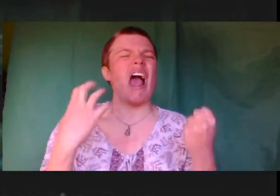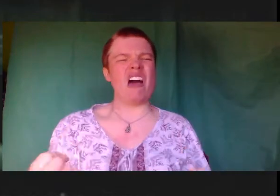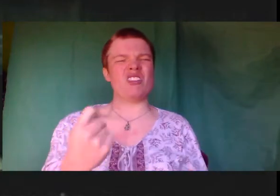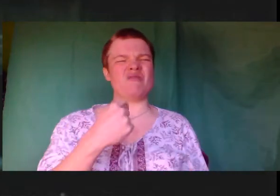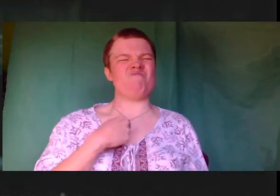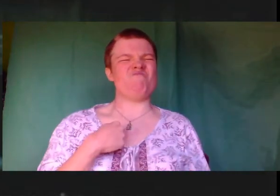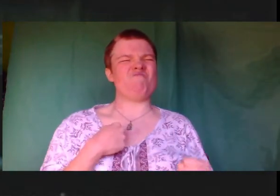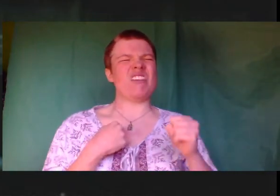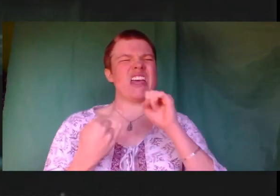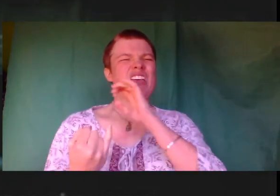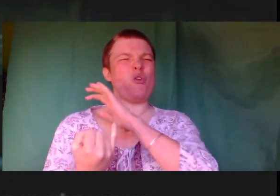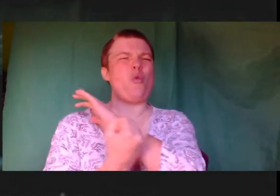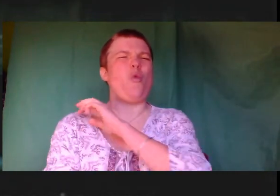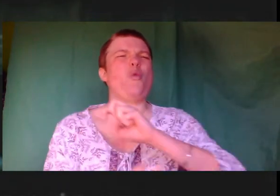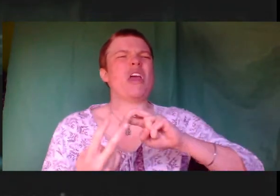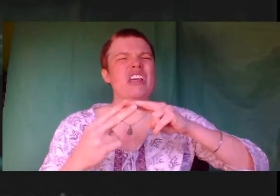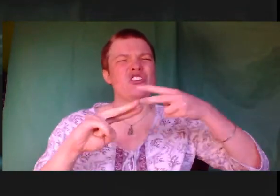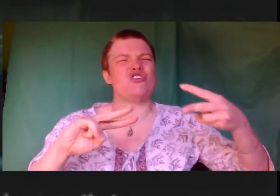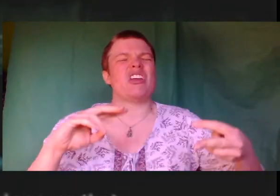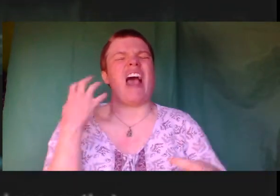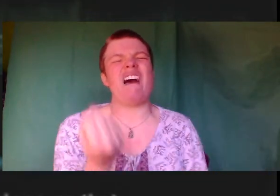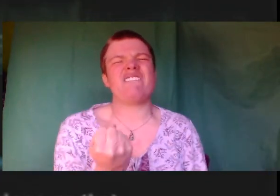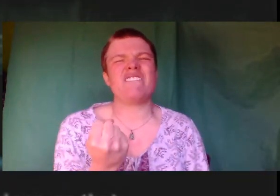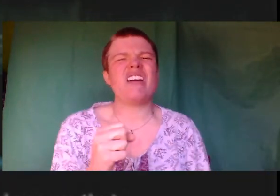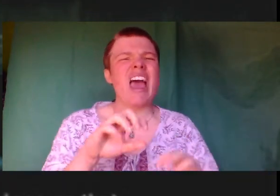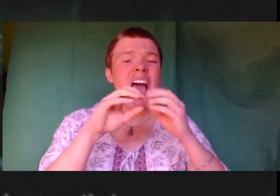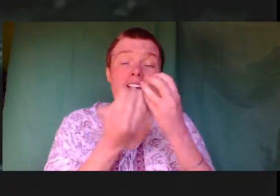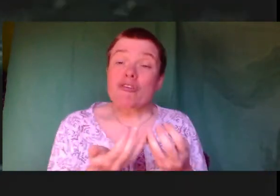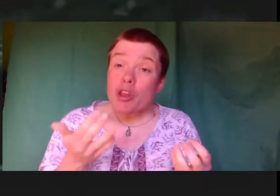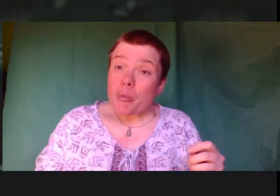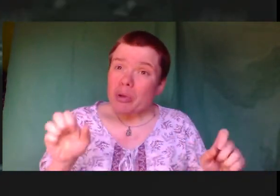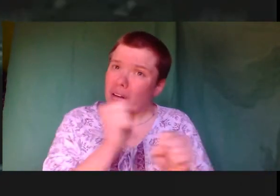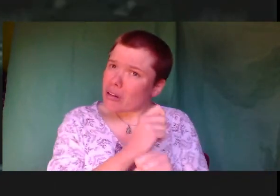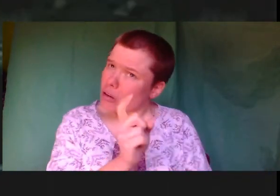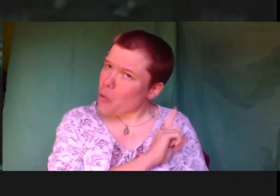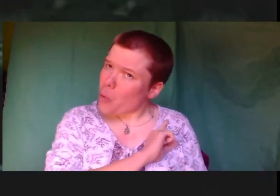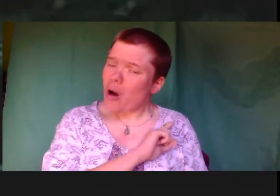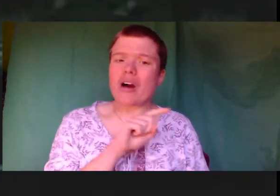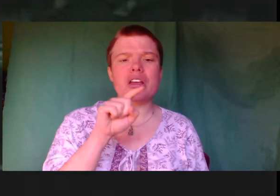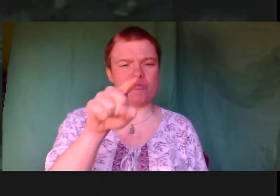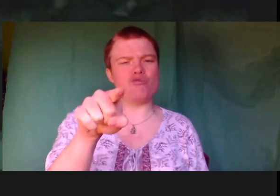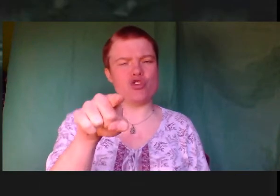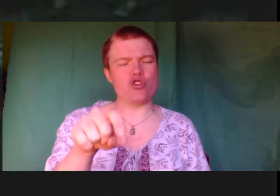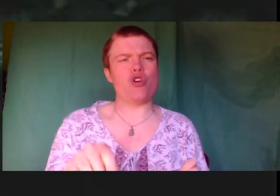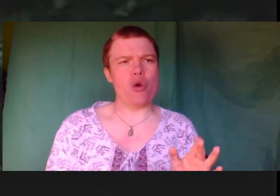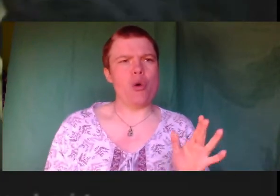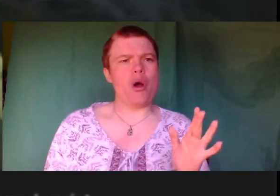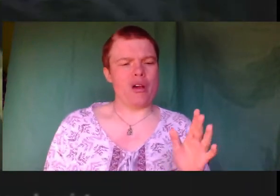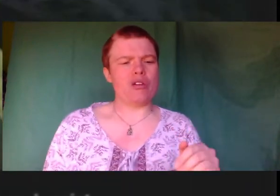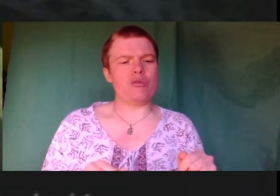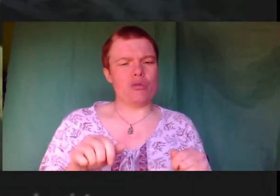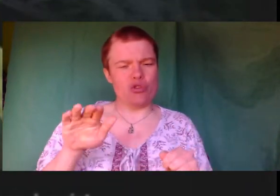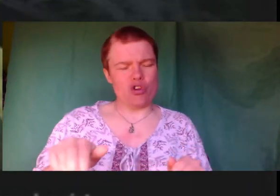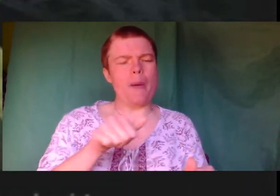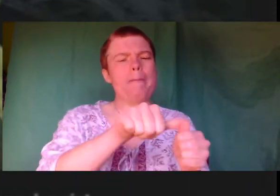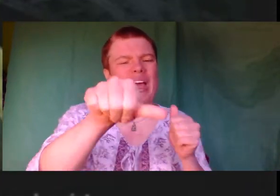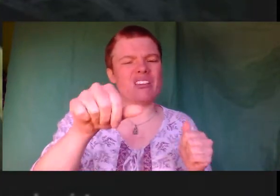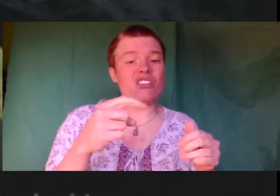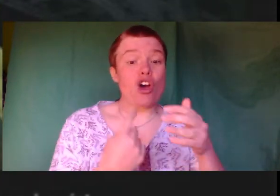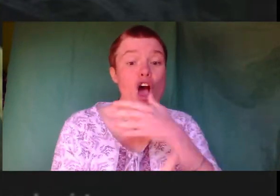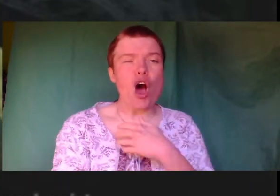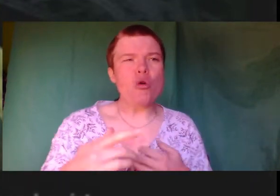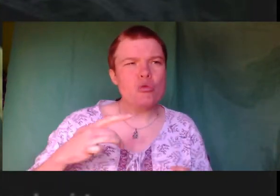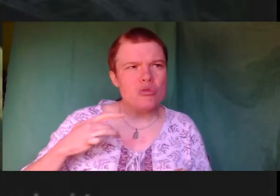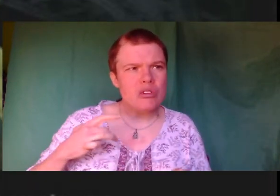got the flawed recessive genes. Everything was done so that you would be the greatest of his children. The only reason